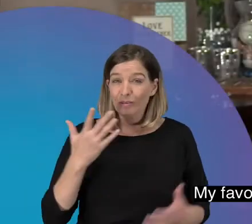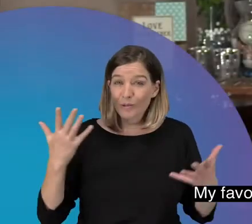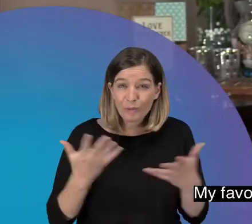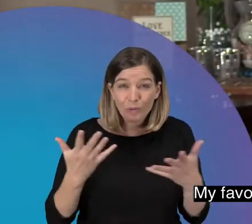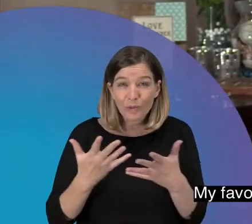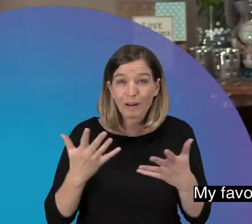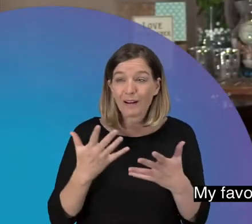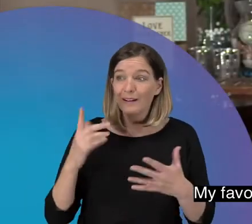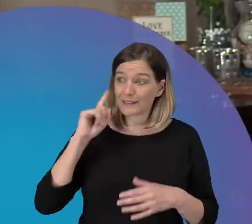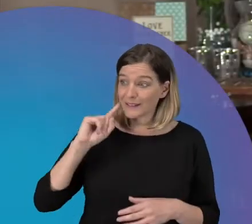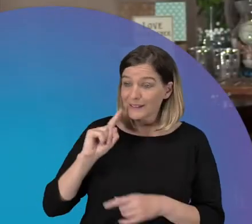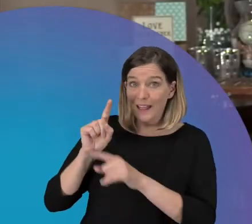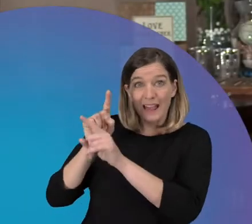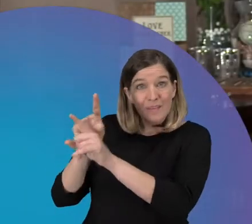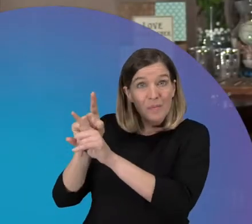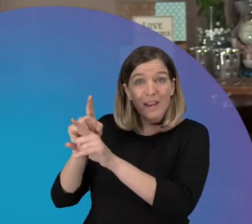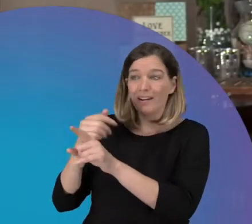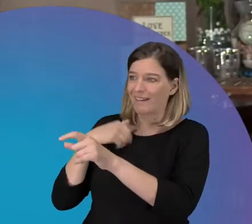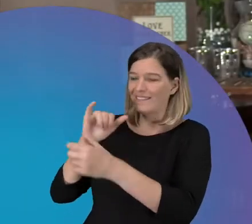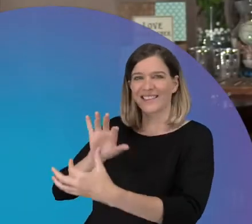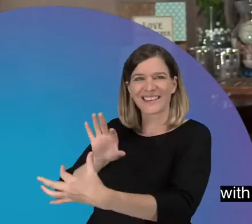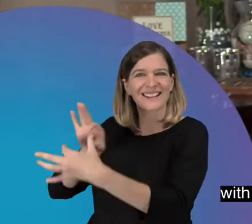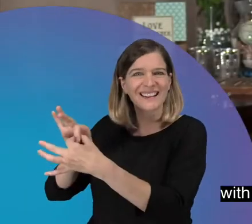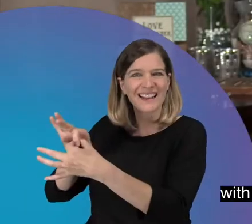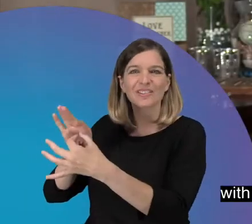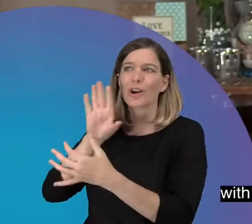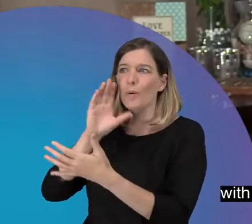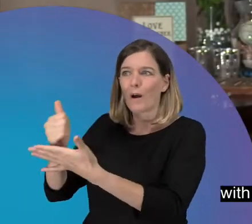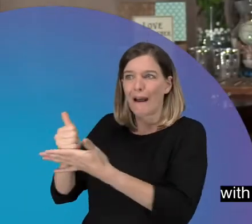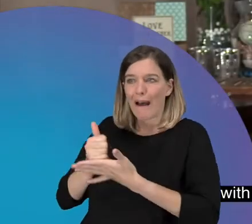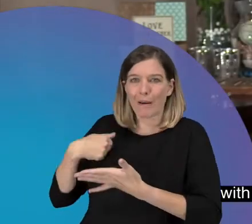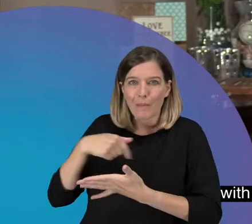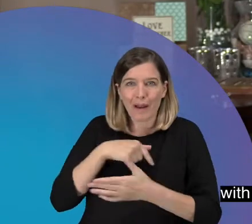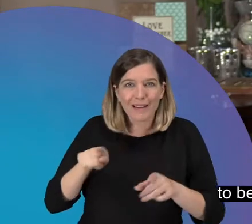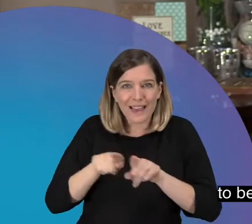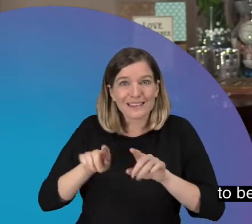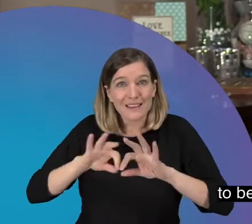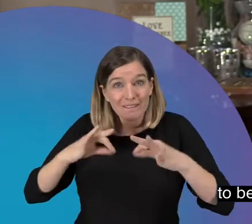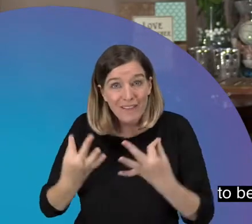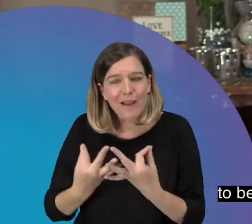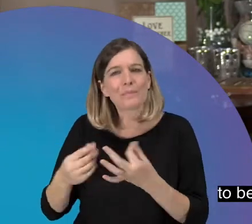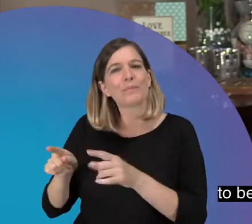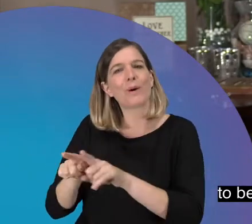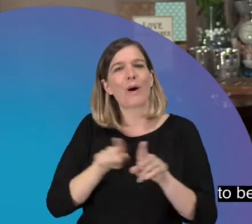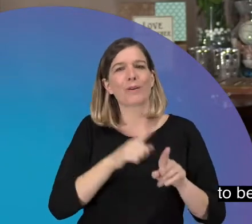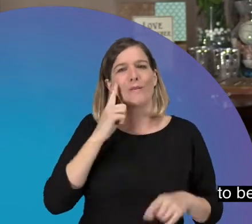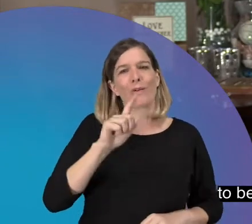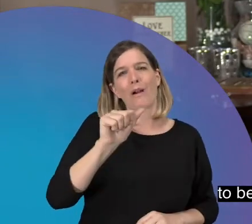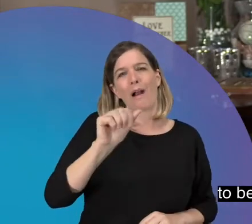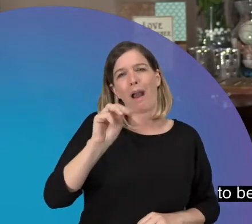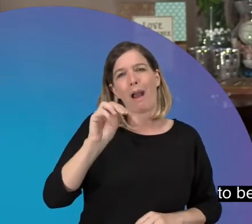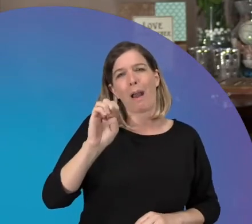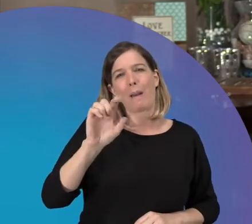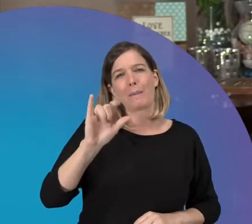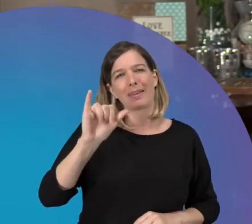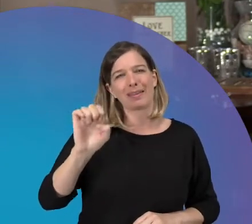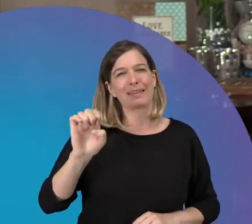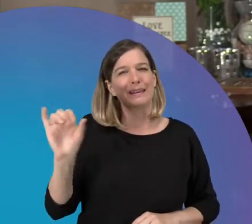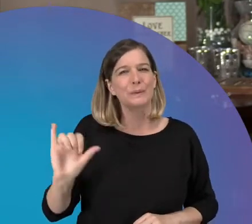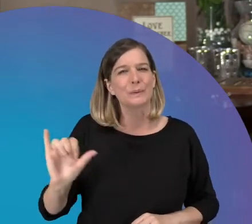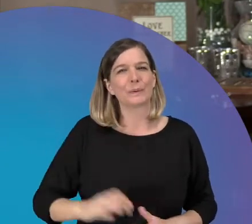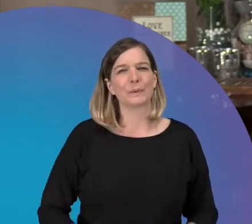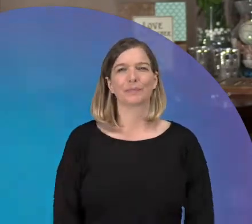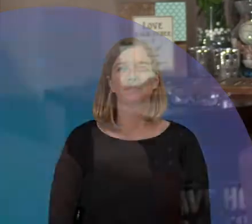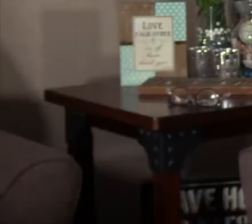My favorite part about the whole thing has just been having a connection with the Deaf Mentor that I know is going to be helpful, not only for us as a family, but for